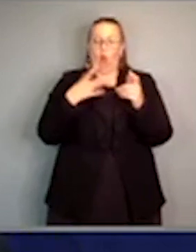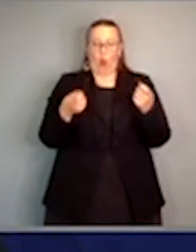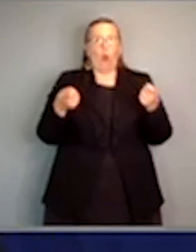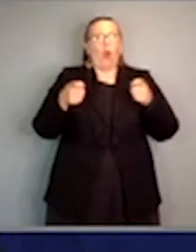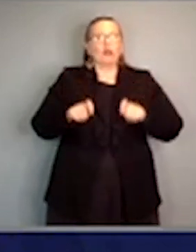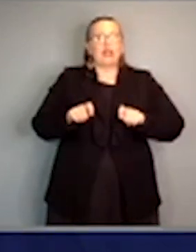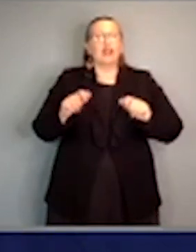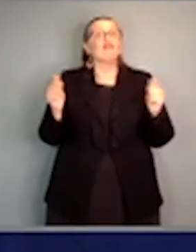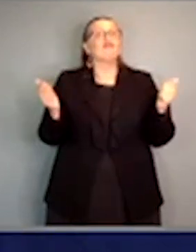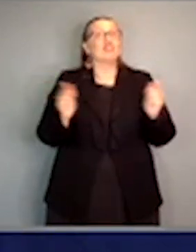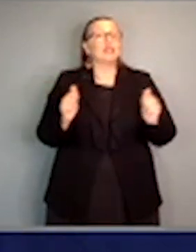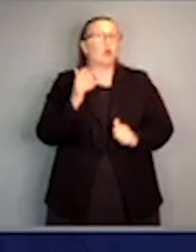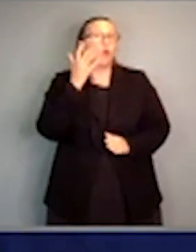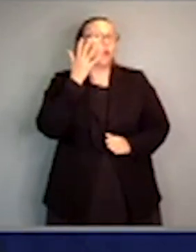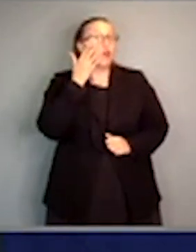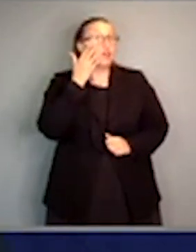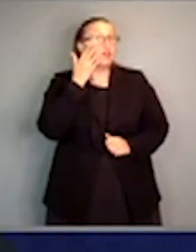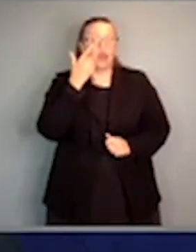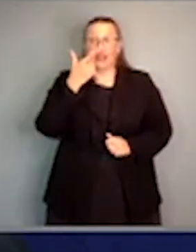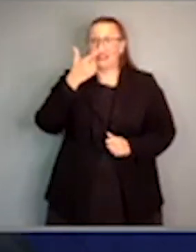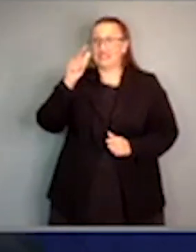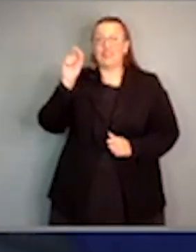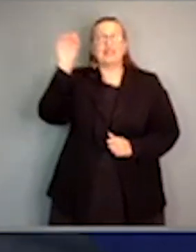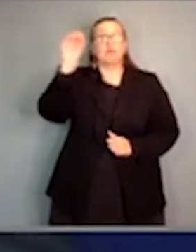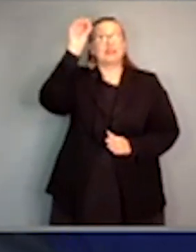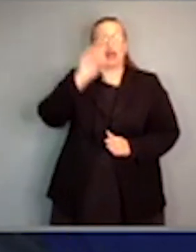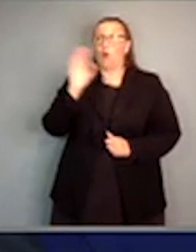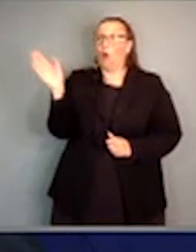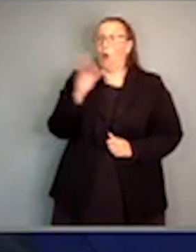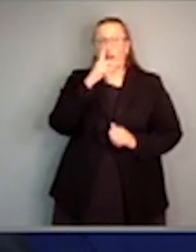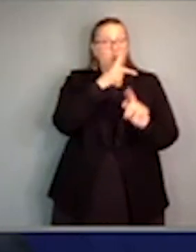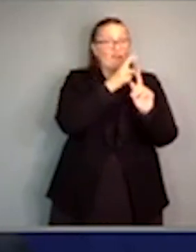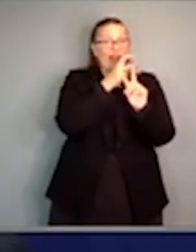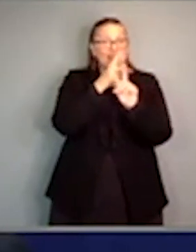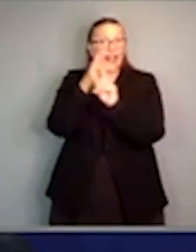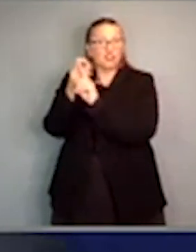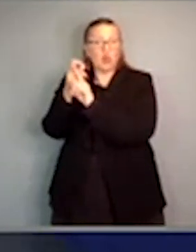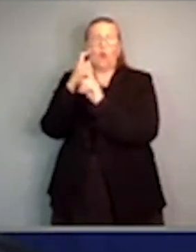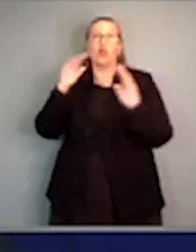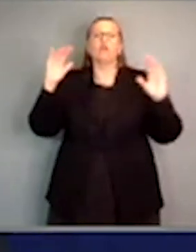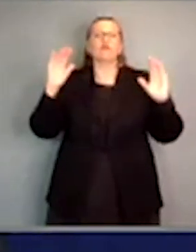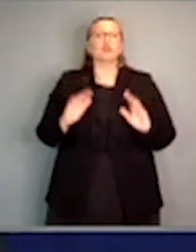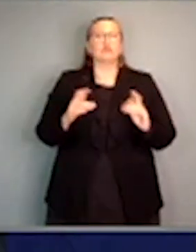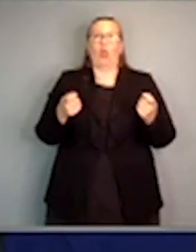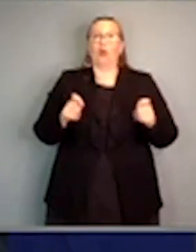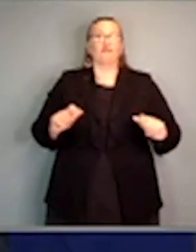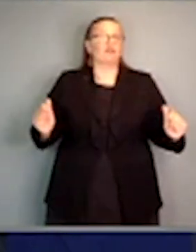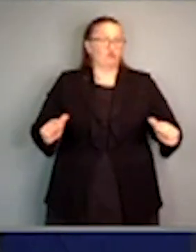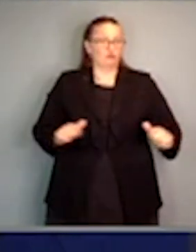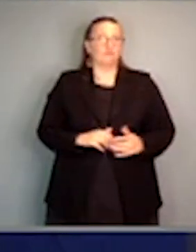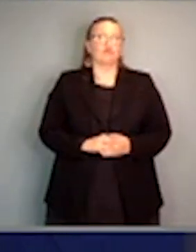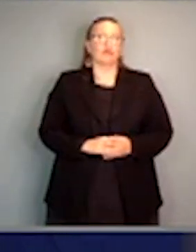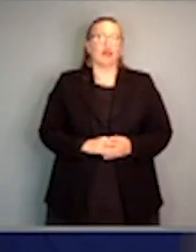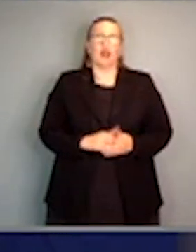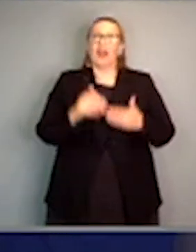% vaccination of the population, and then ultimately move away from them in the third phase, phase C. Of course, all public health measures are